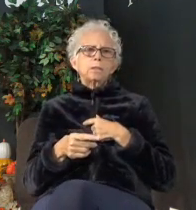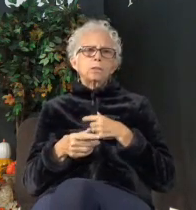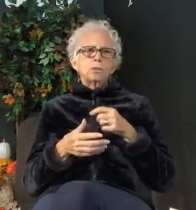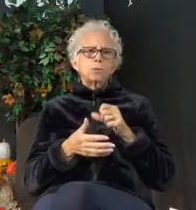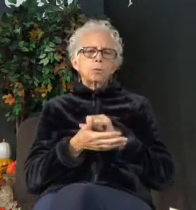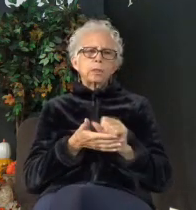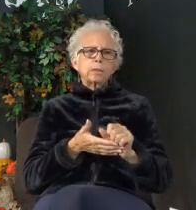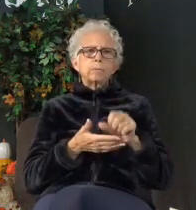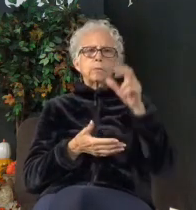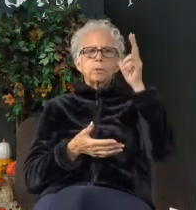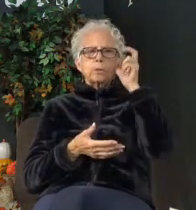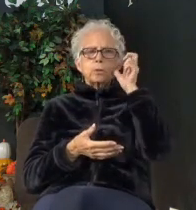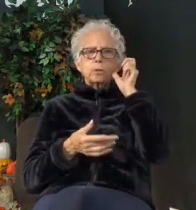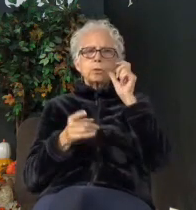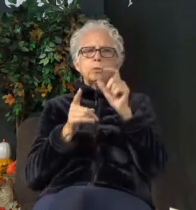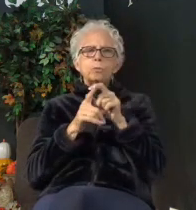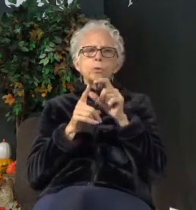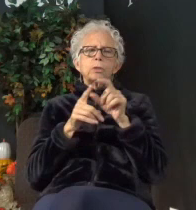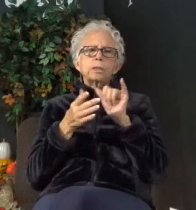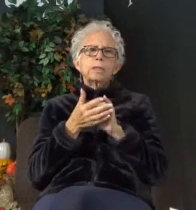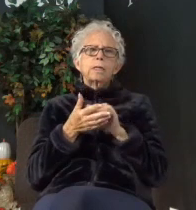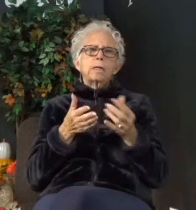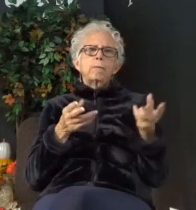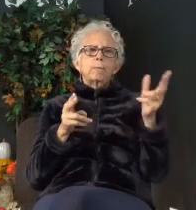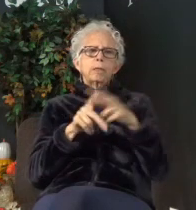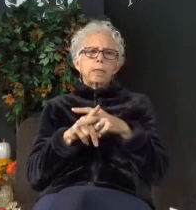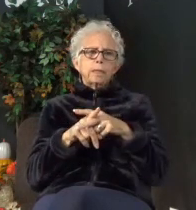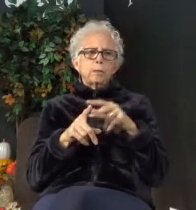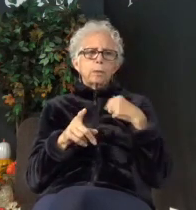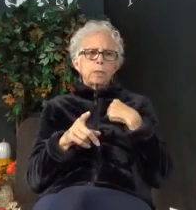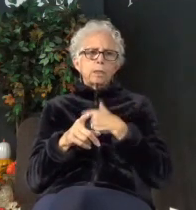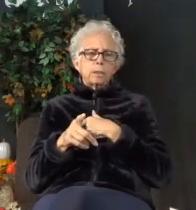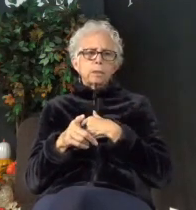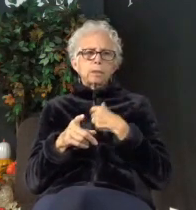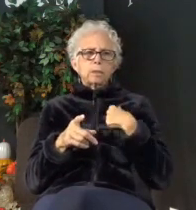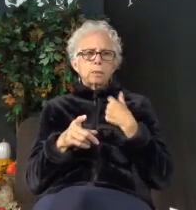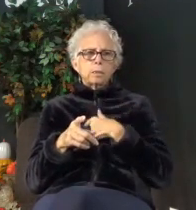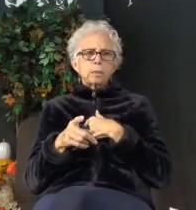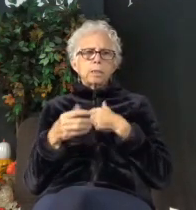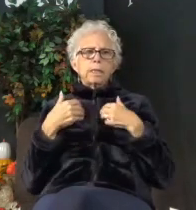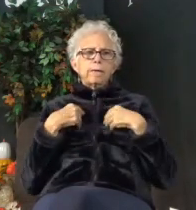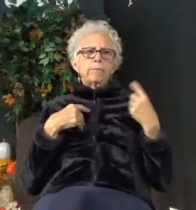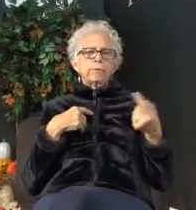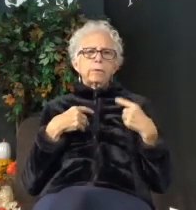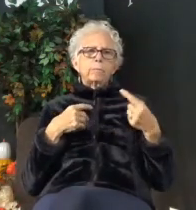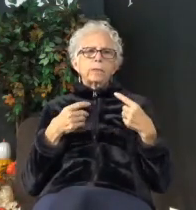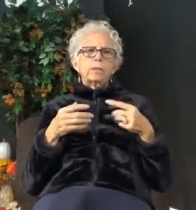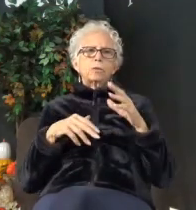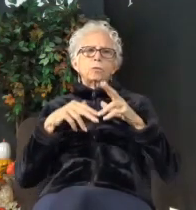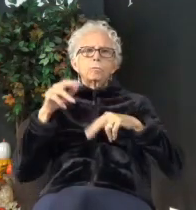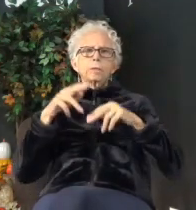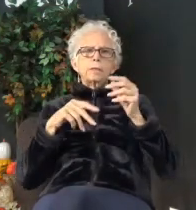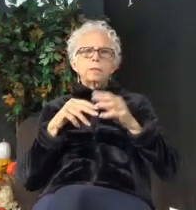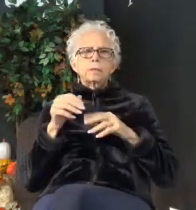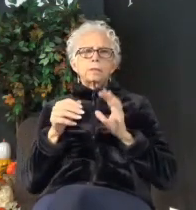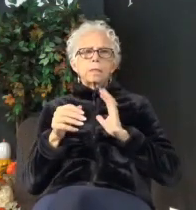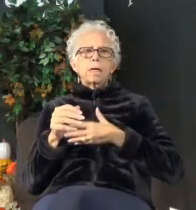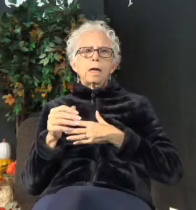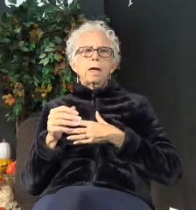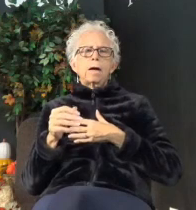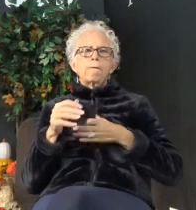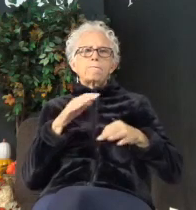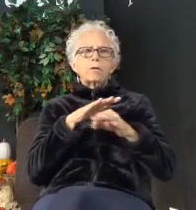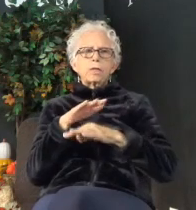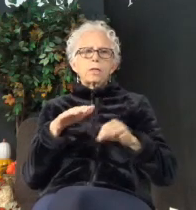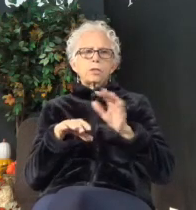can hear words that apply to us so that we have something that we can build our Christian foundation on.